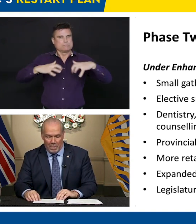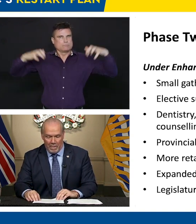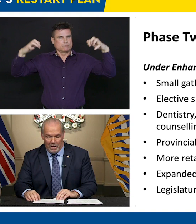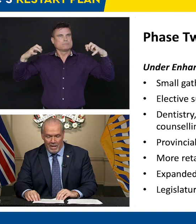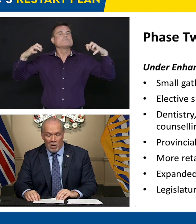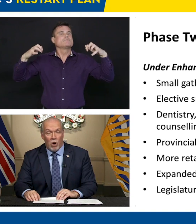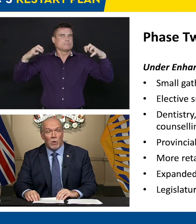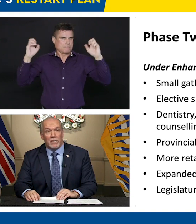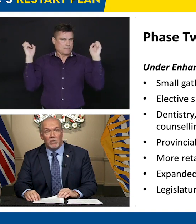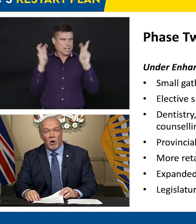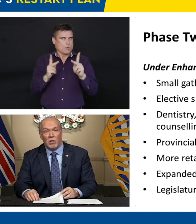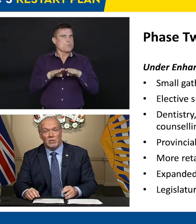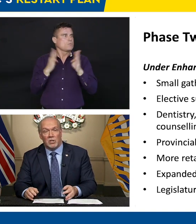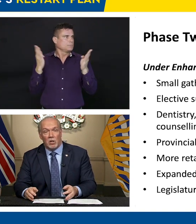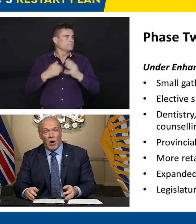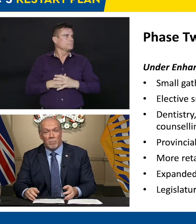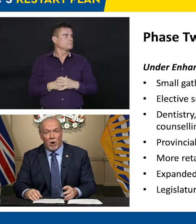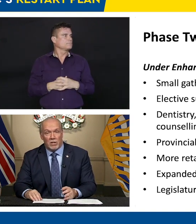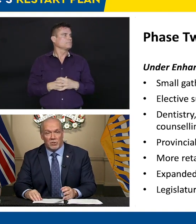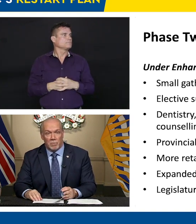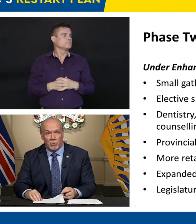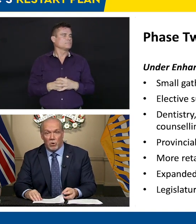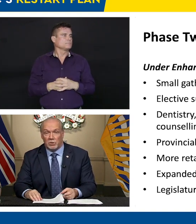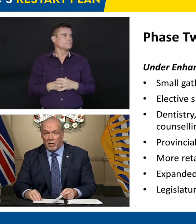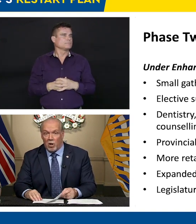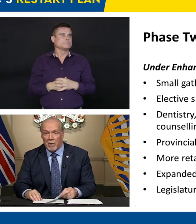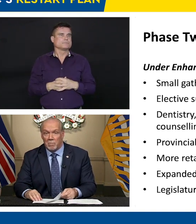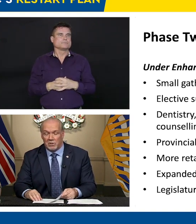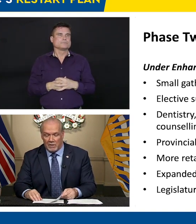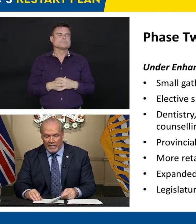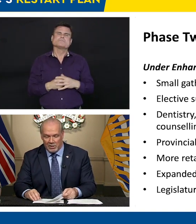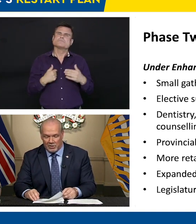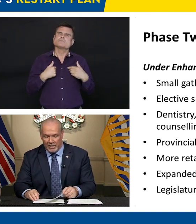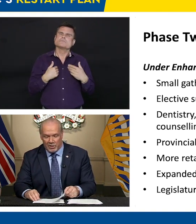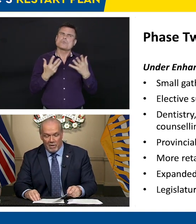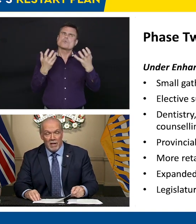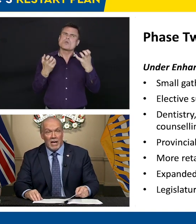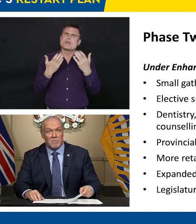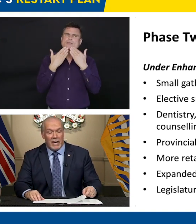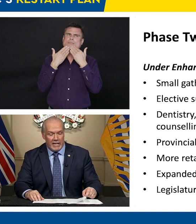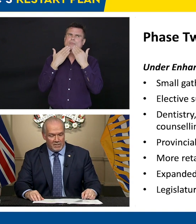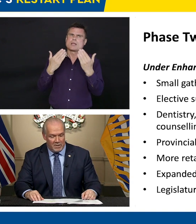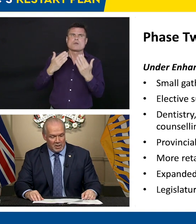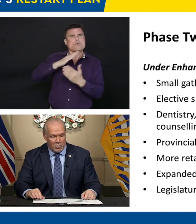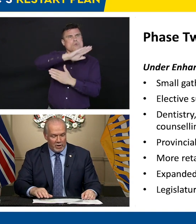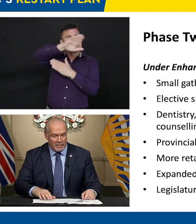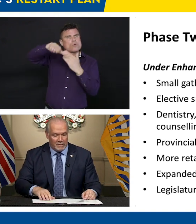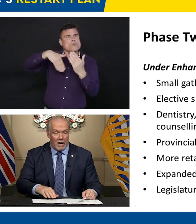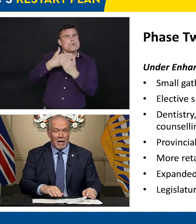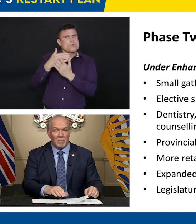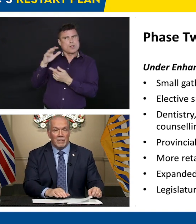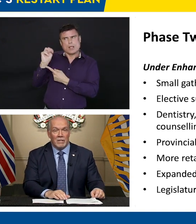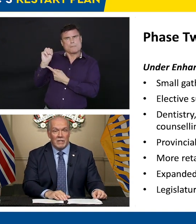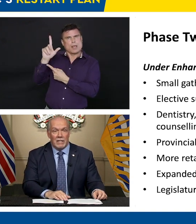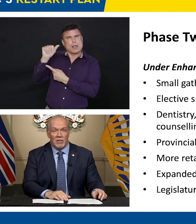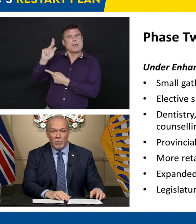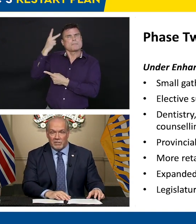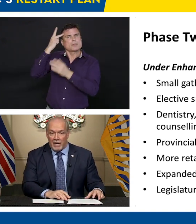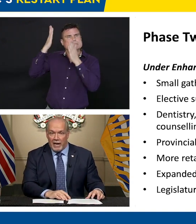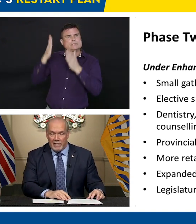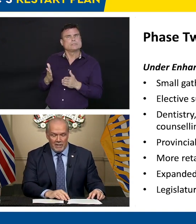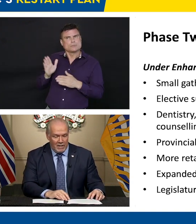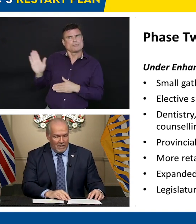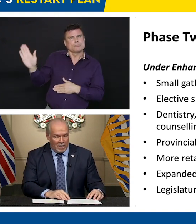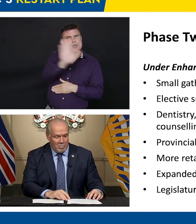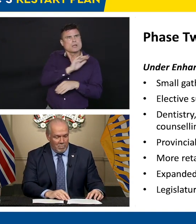Columbia. I want to acknowledge the non-partisan approach that all members of the legislature have taken to this point in time. In